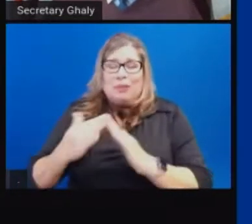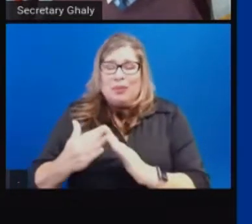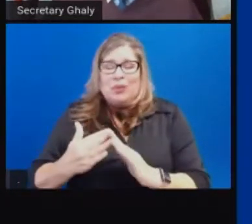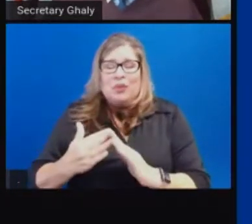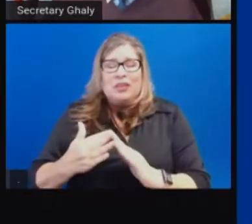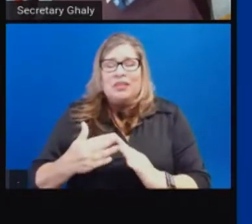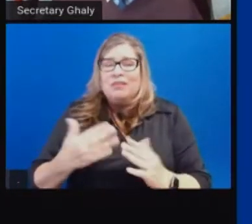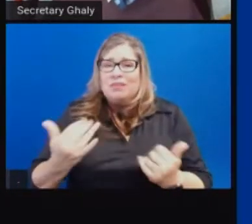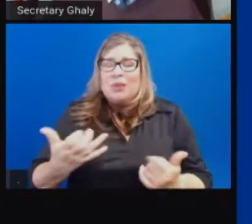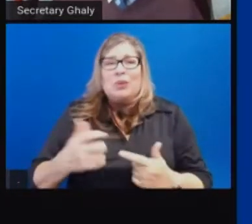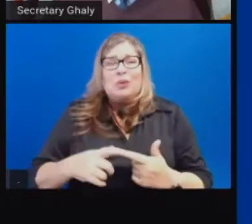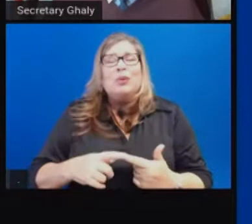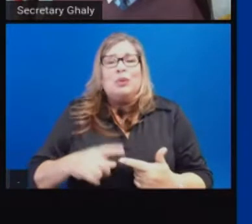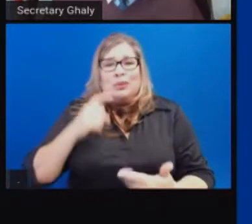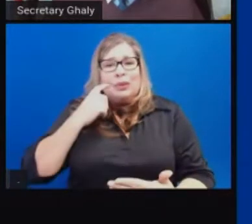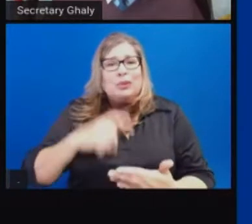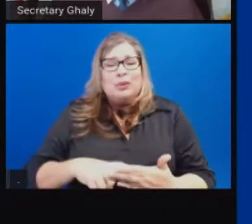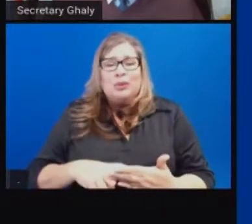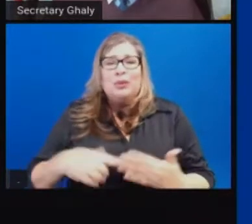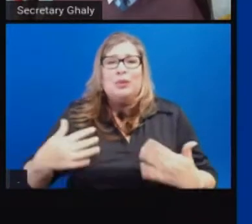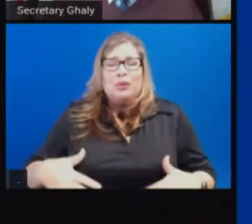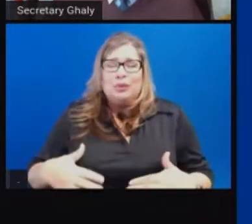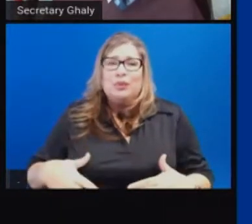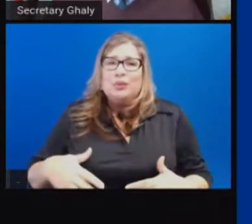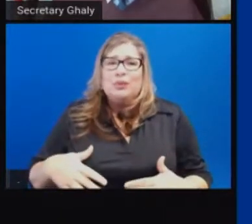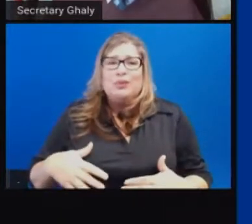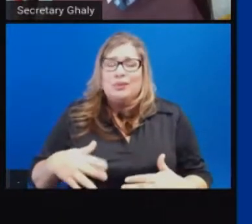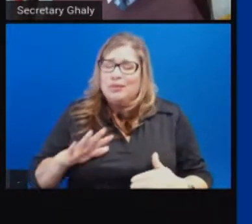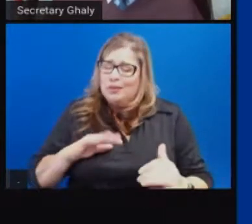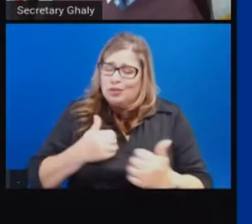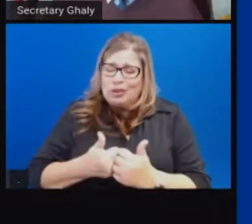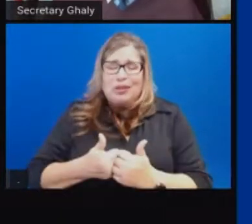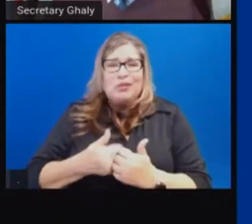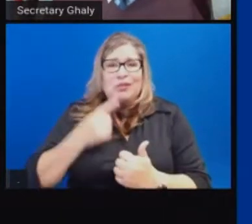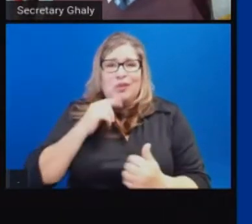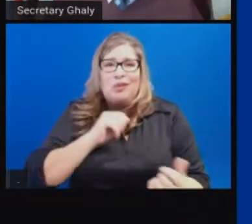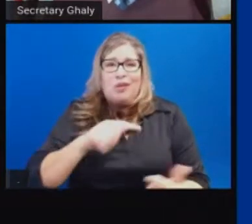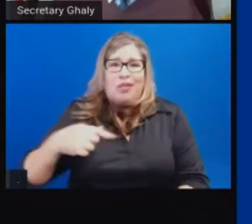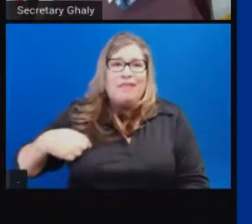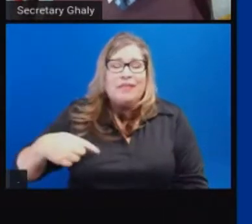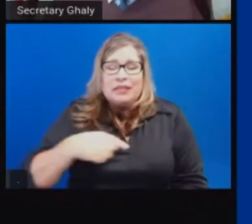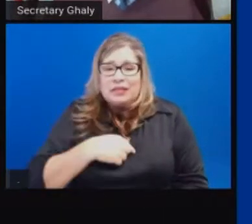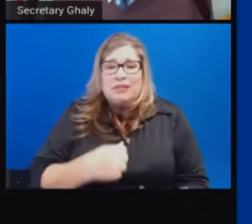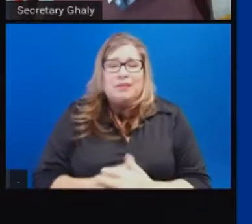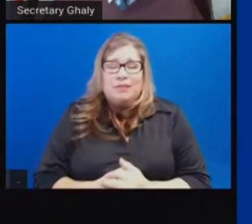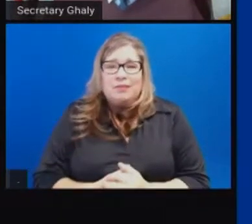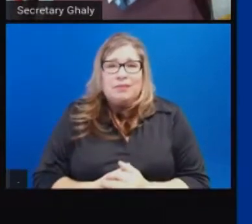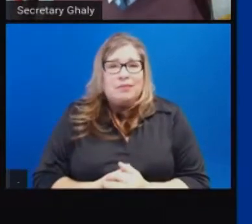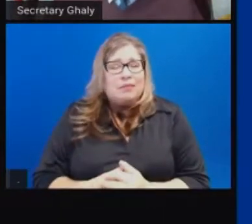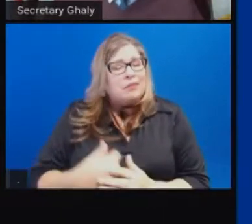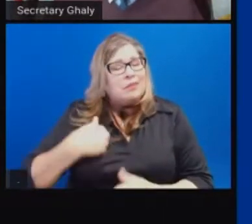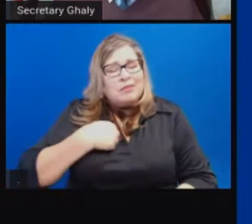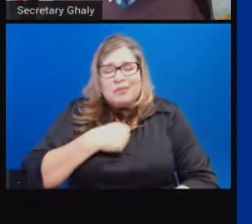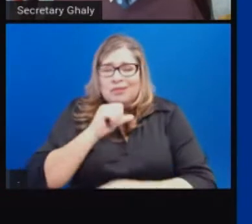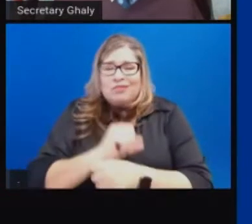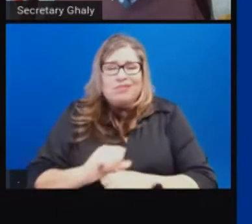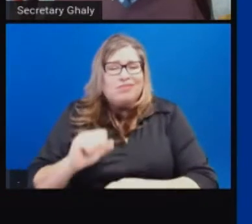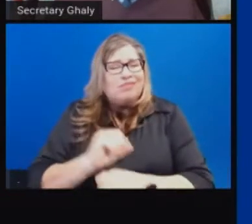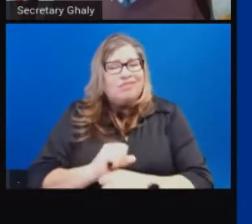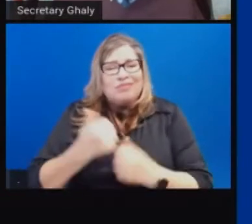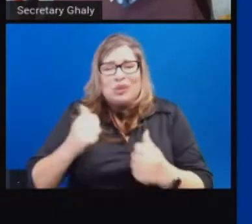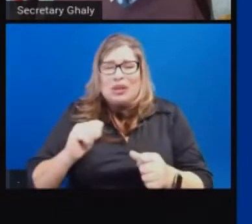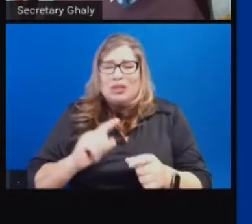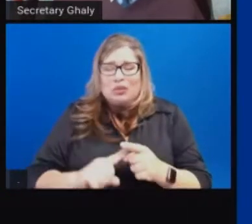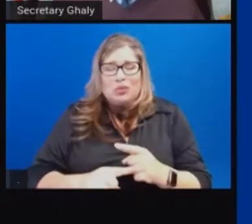acknowledge the challenge that we've all gone through. And although we are working through with vaccines and other things, we'll